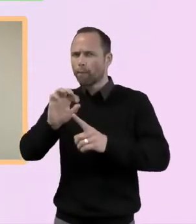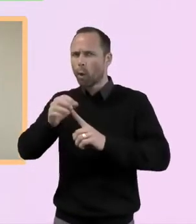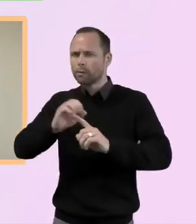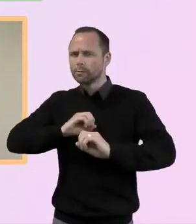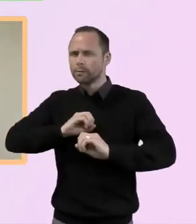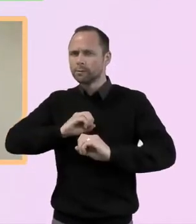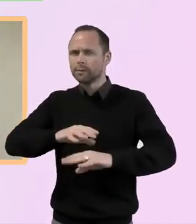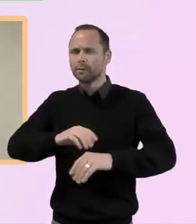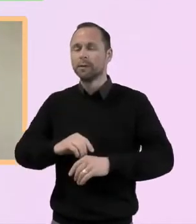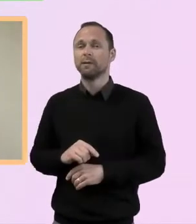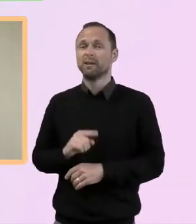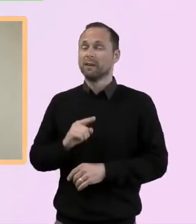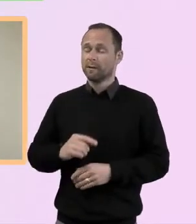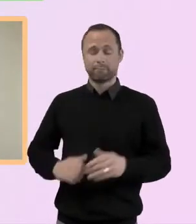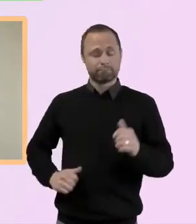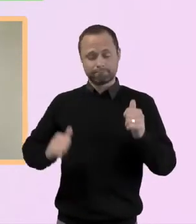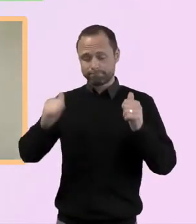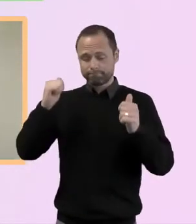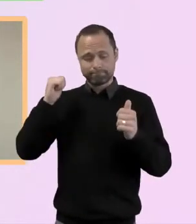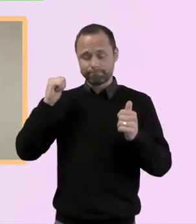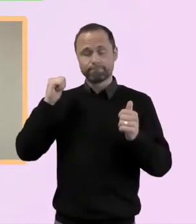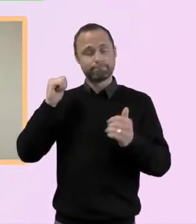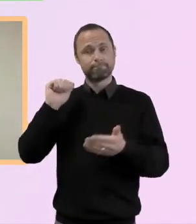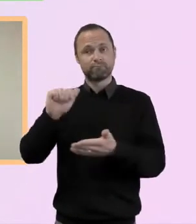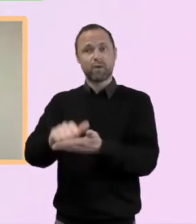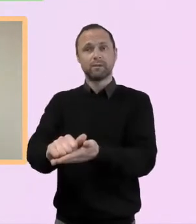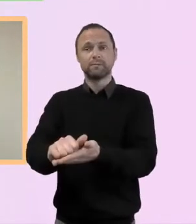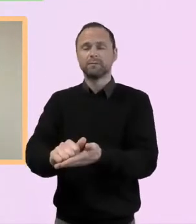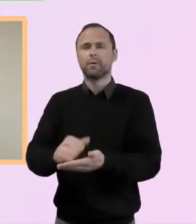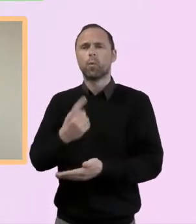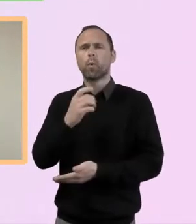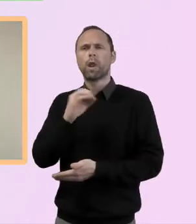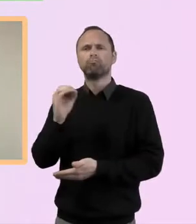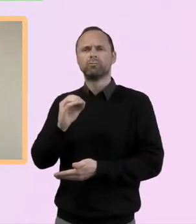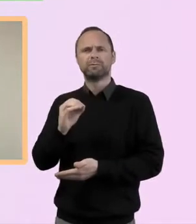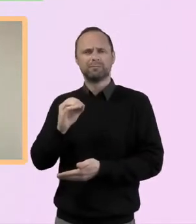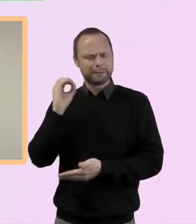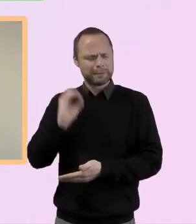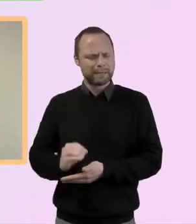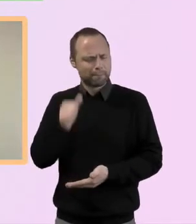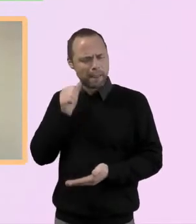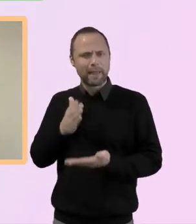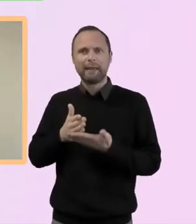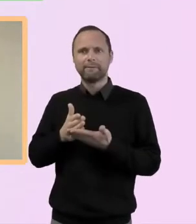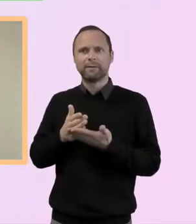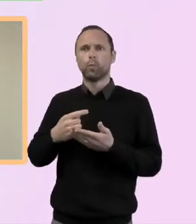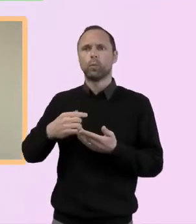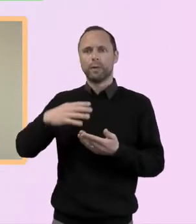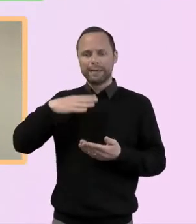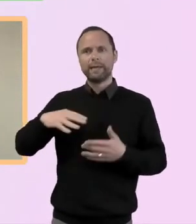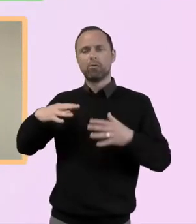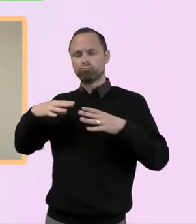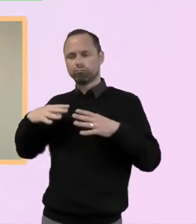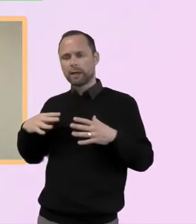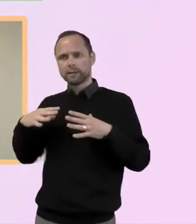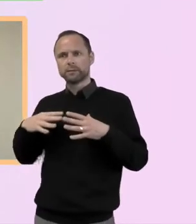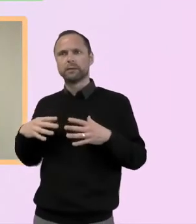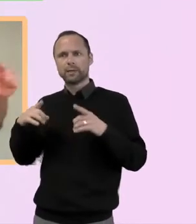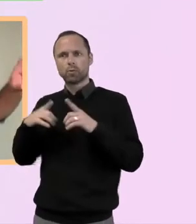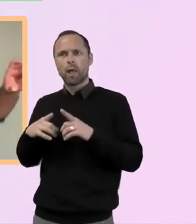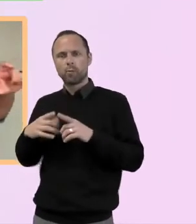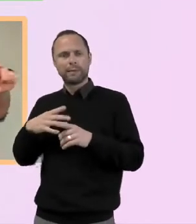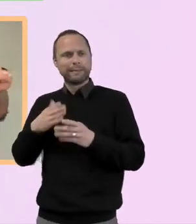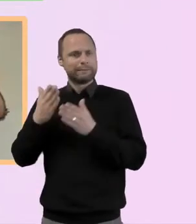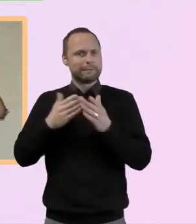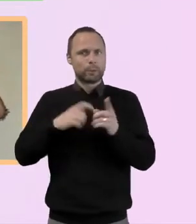think 100% we need to be aware of ourselves and those around us. And rest is the biggest thing. But I think for